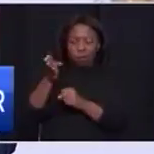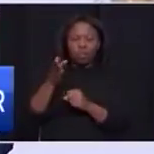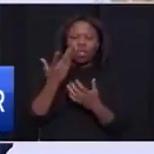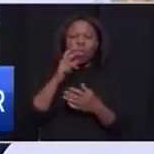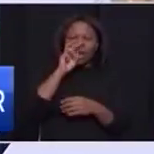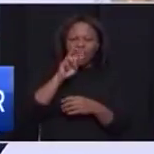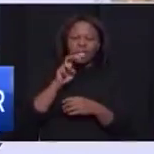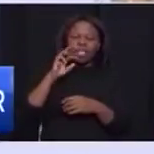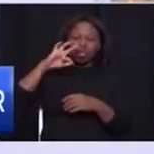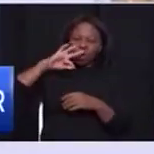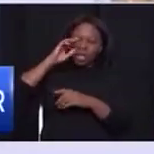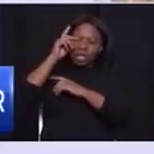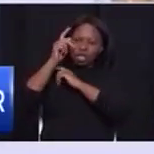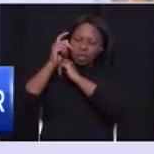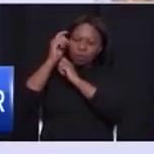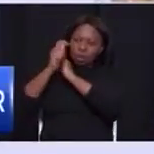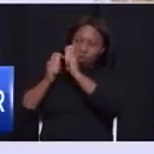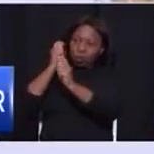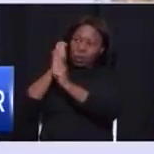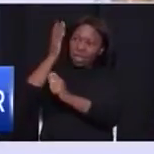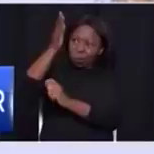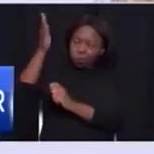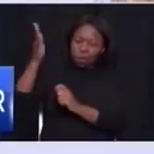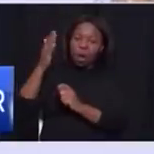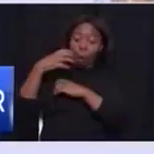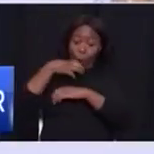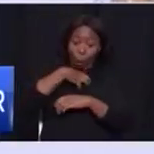trade and investment in our own continent.